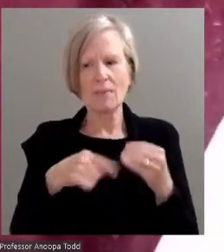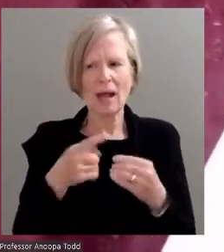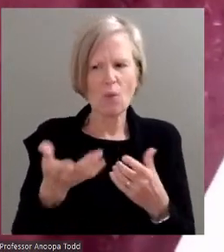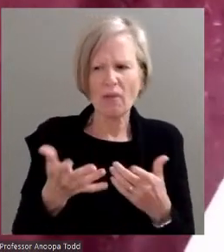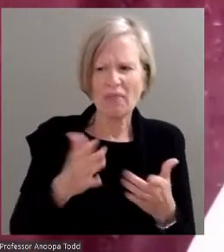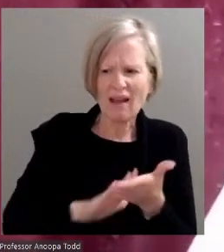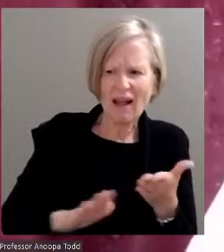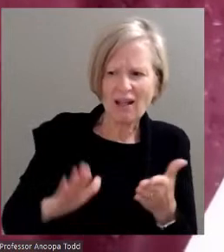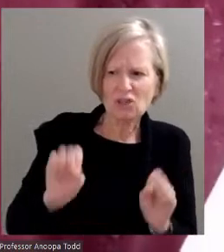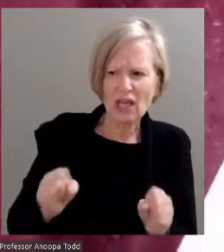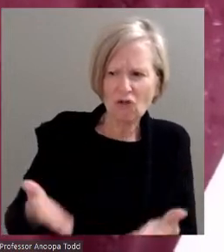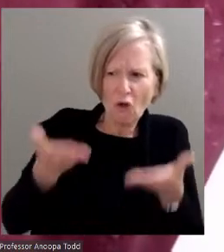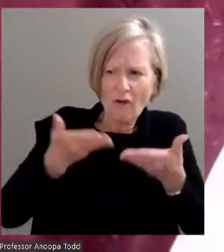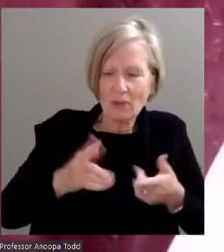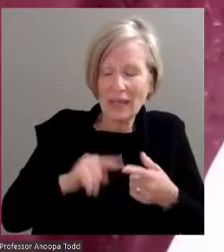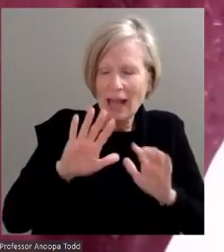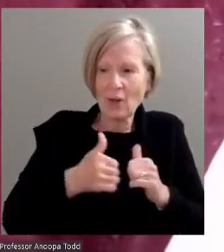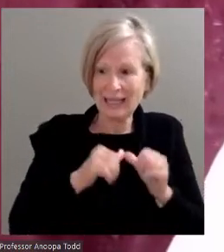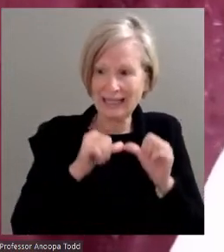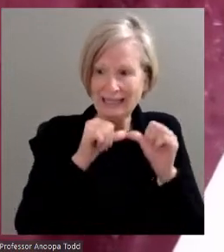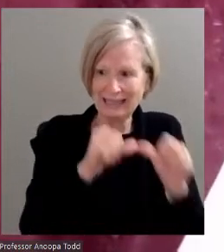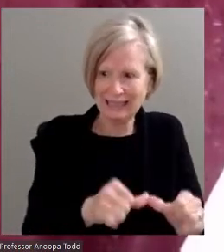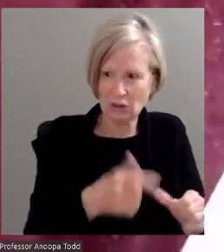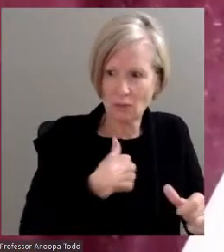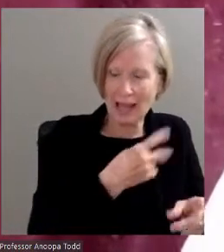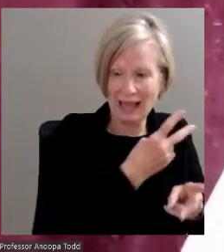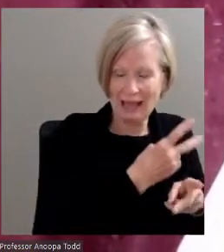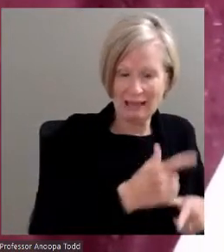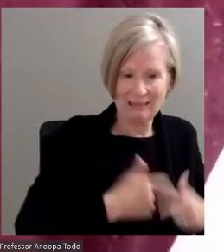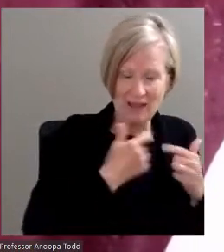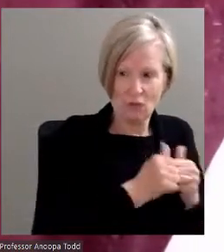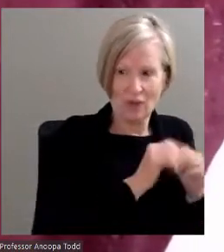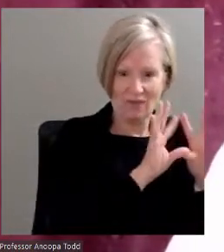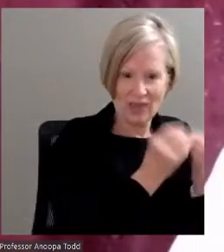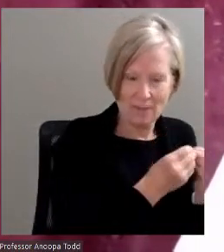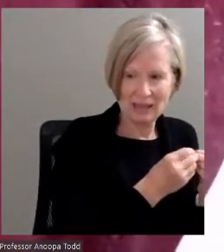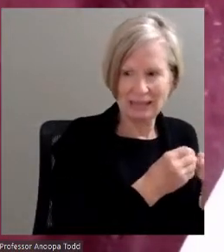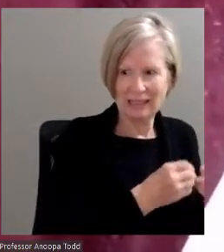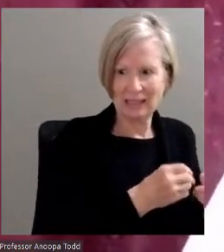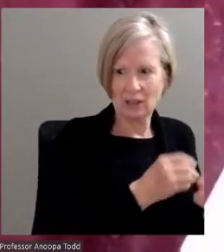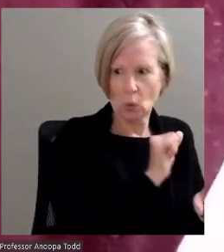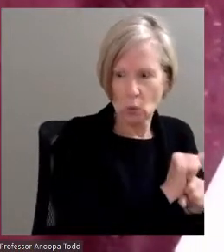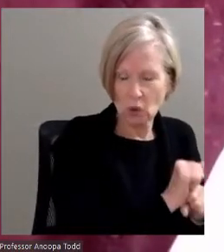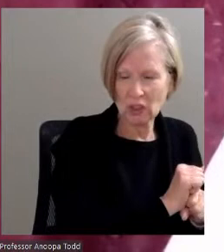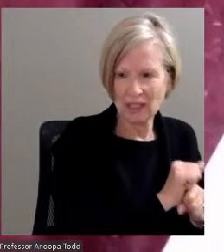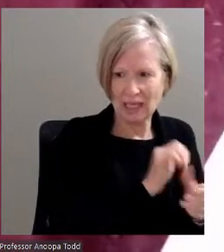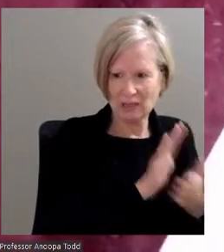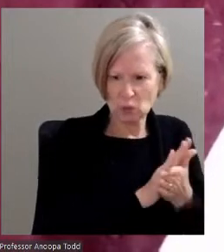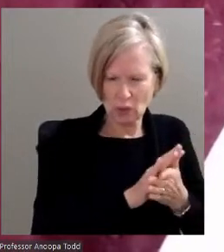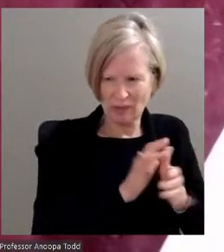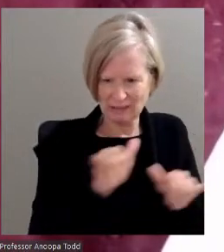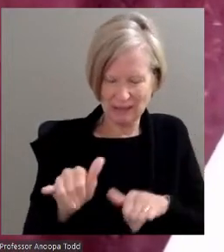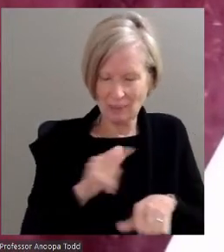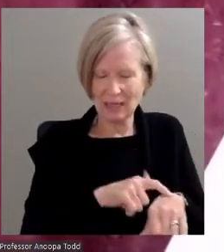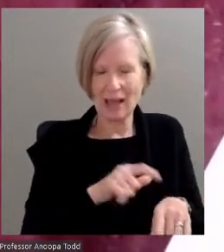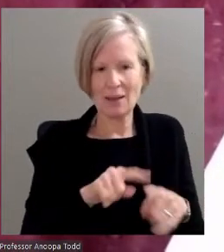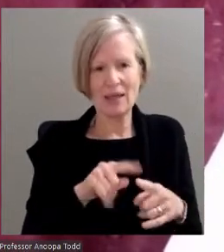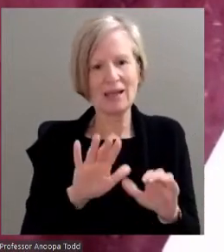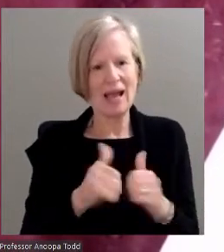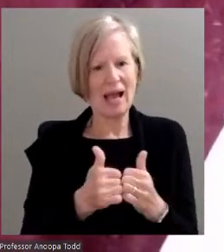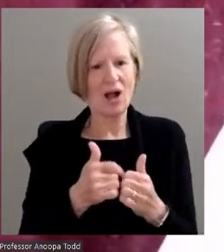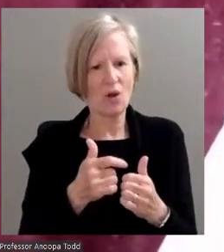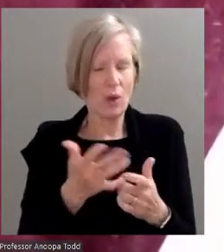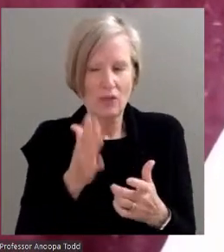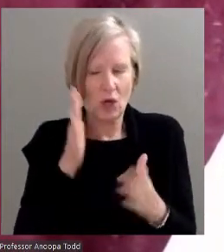how they're going to maintain their life balancing family, work, and school, and concerned with what the workforce expectations upon